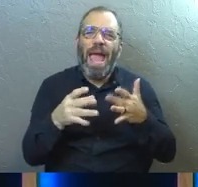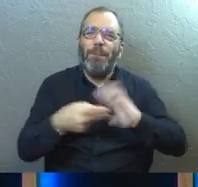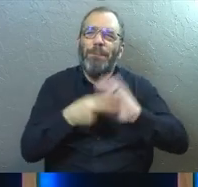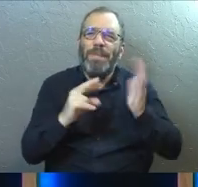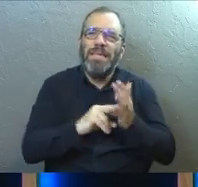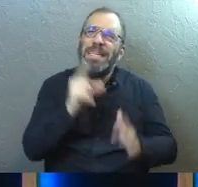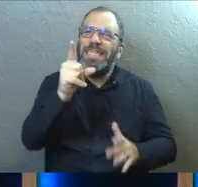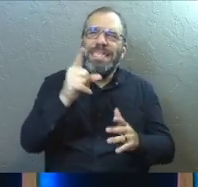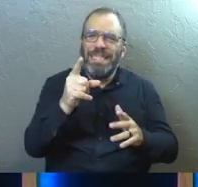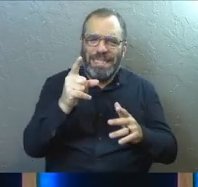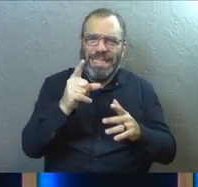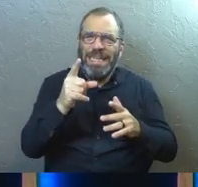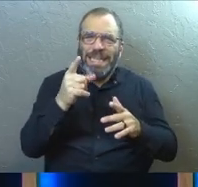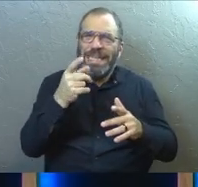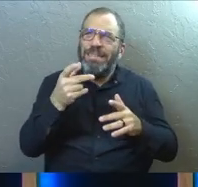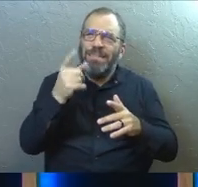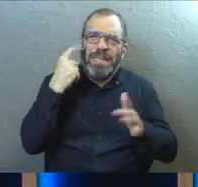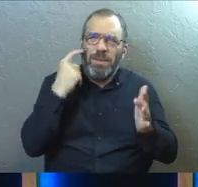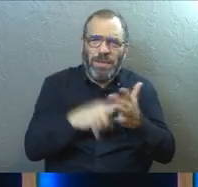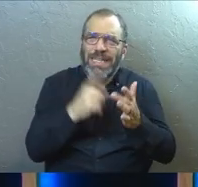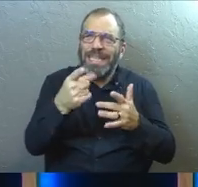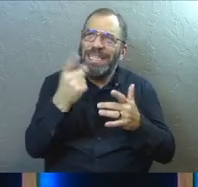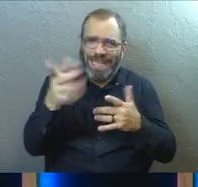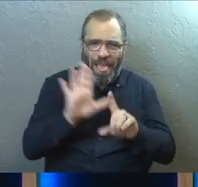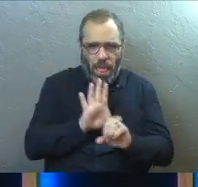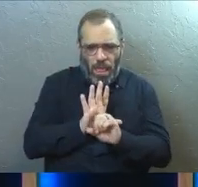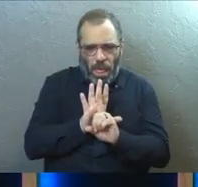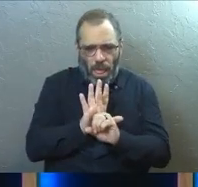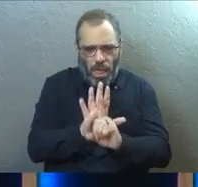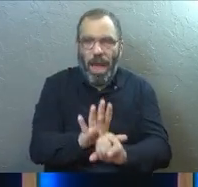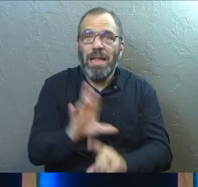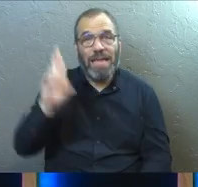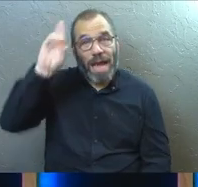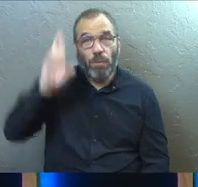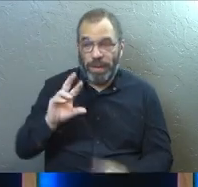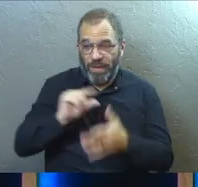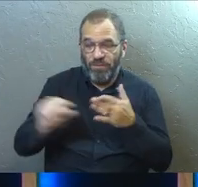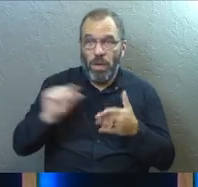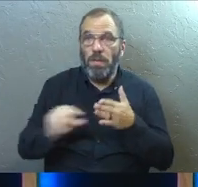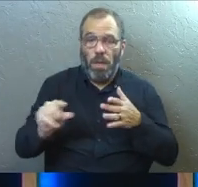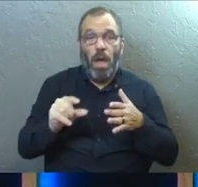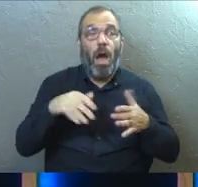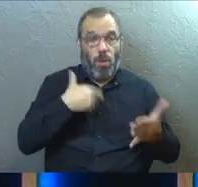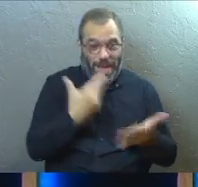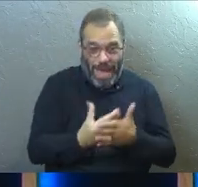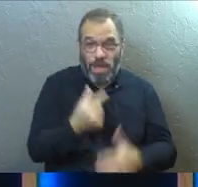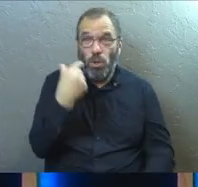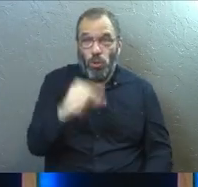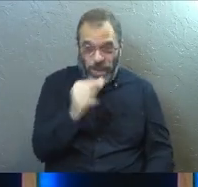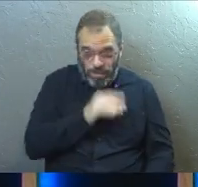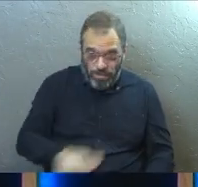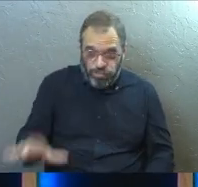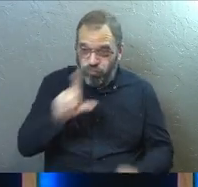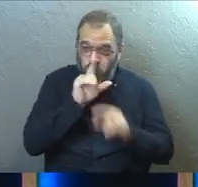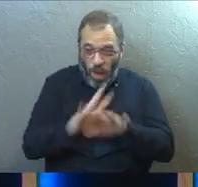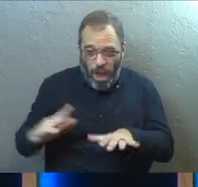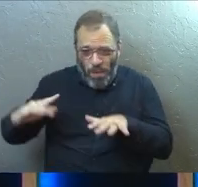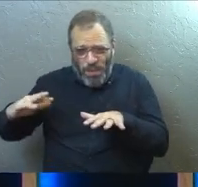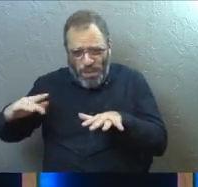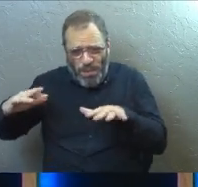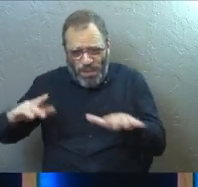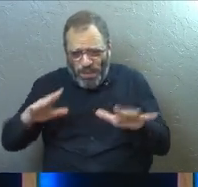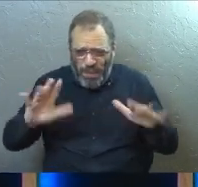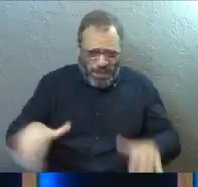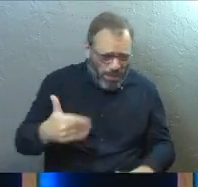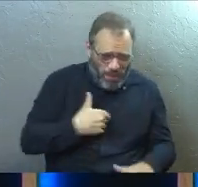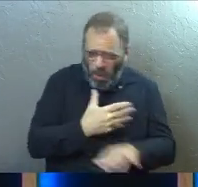there too is that he keeps us moving. Do you notice that? Like, Ricky's verse, like, he got us to these green pastures and the quiet waters. He's restoring